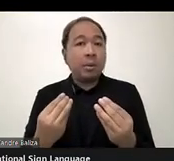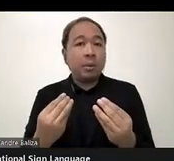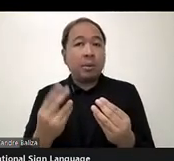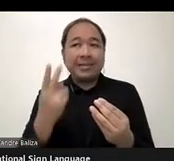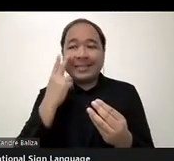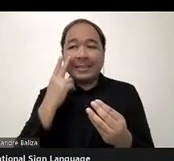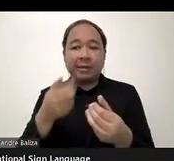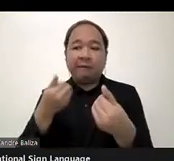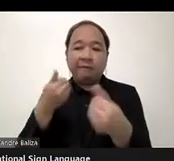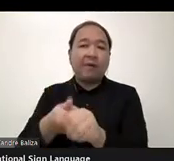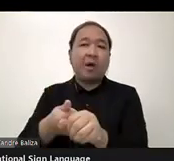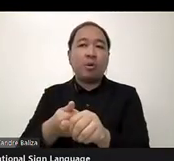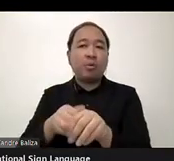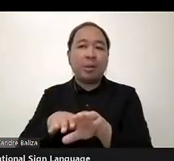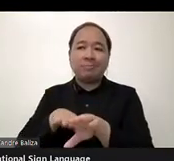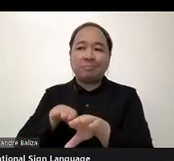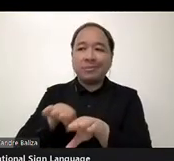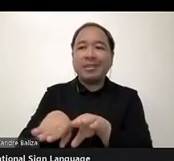.NZ.